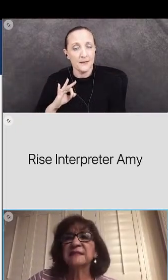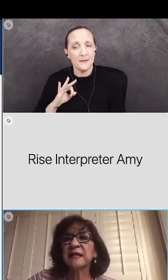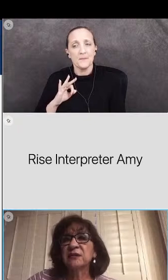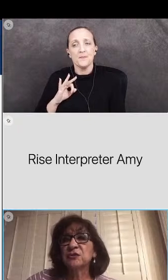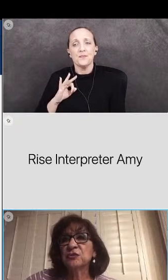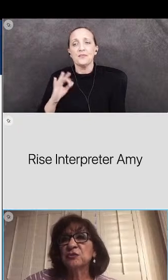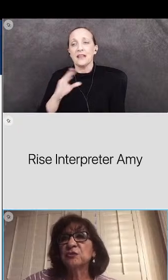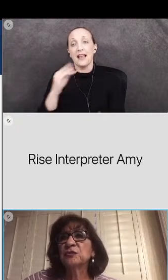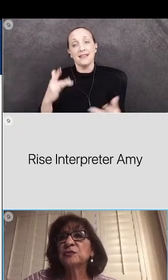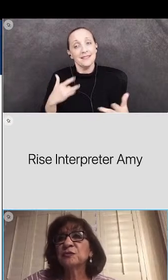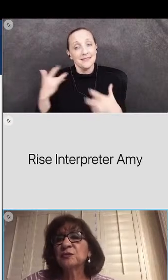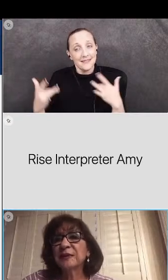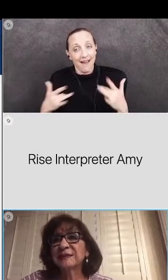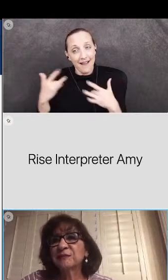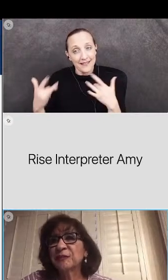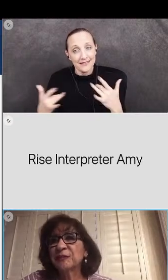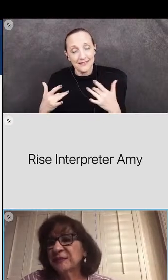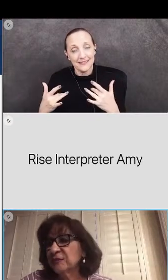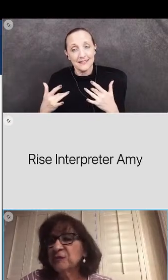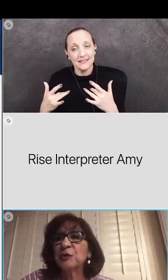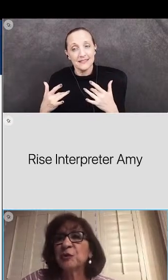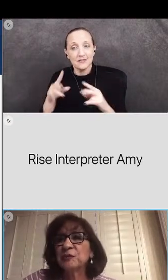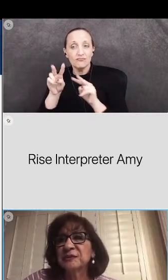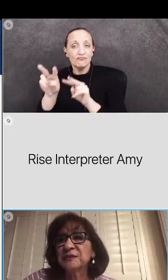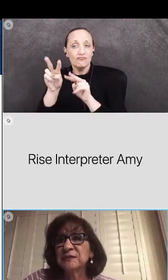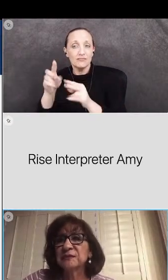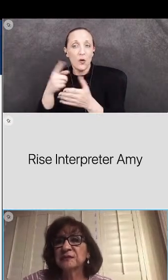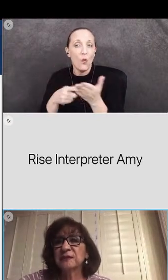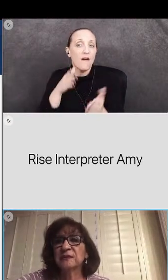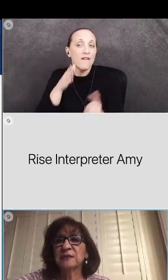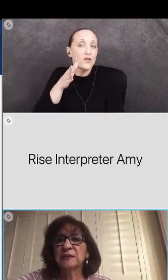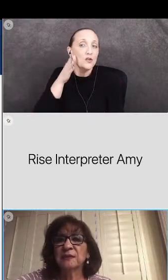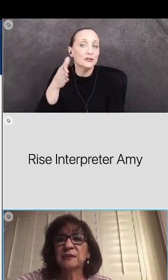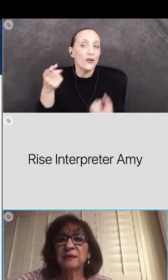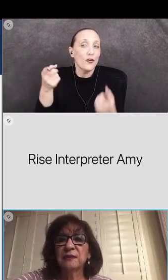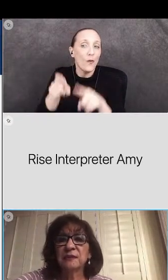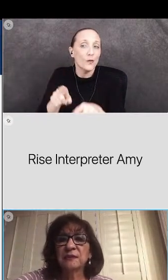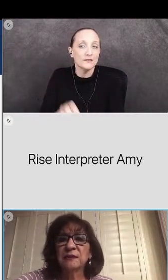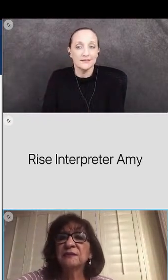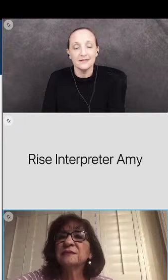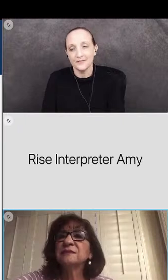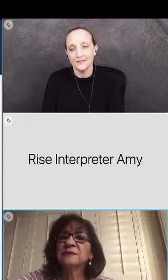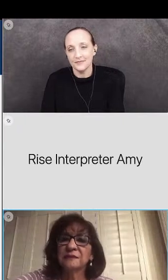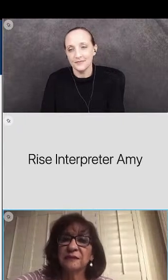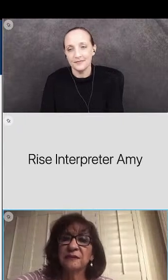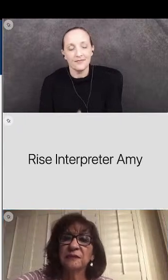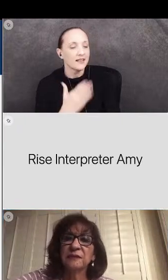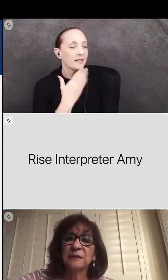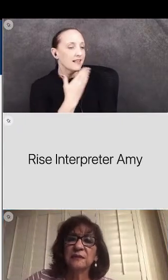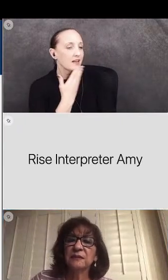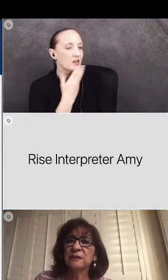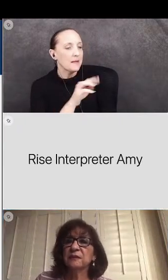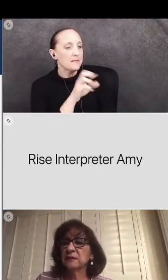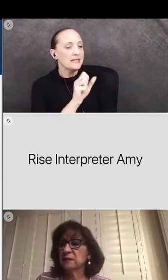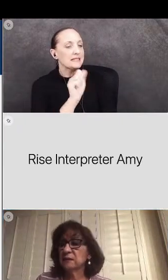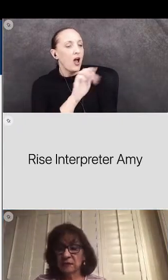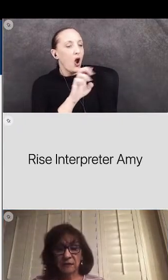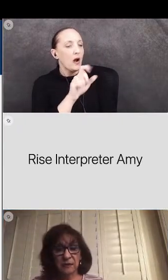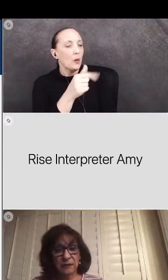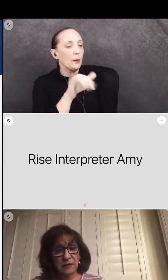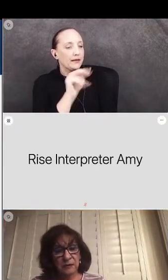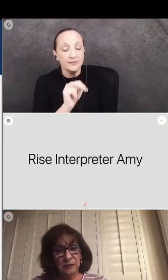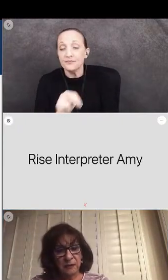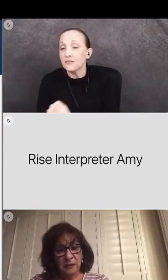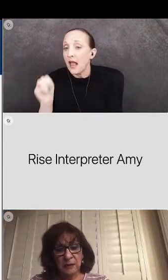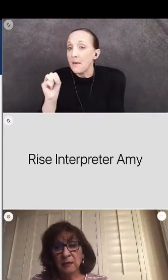and excited to what what the future holds uh you miss out again mr fuentes uh would